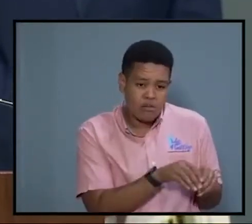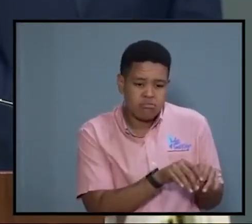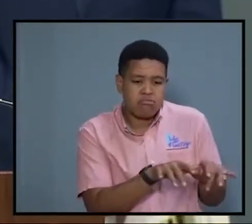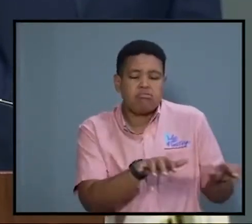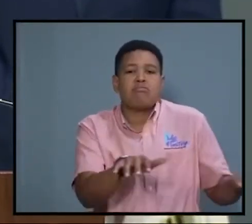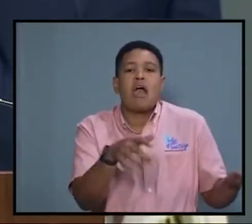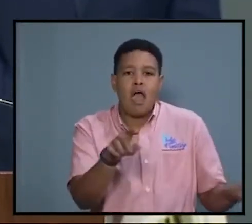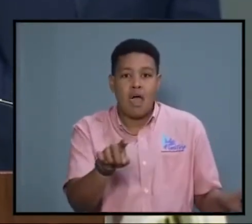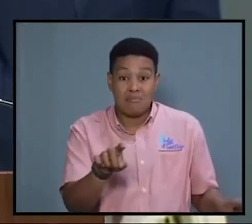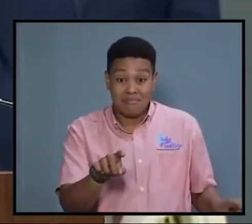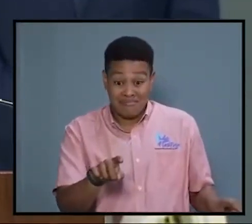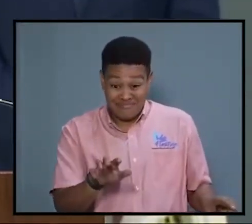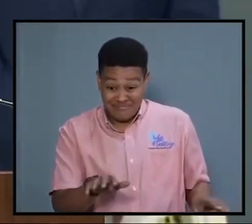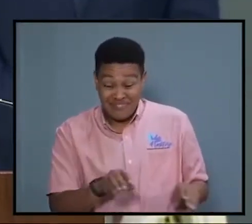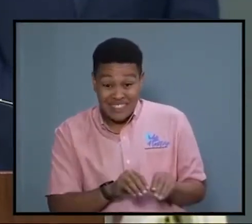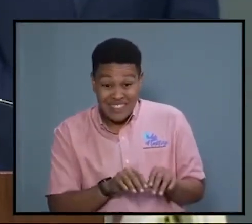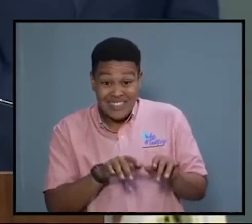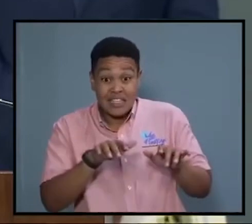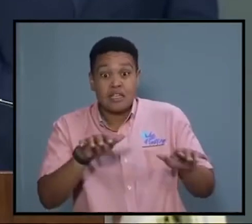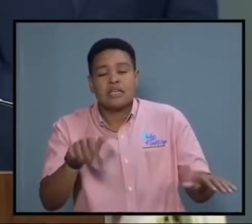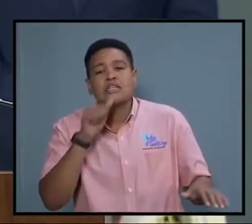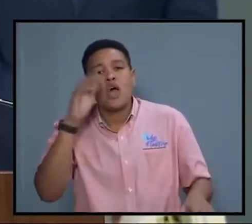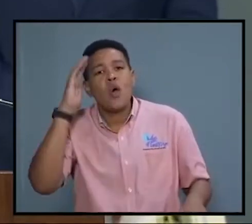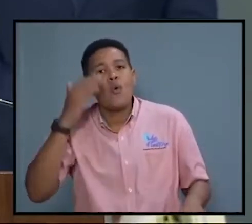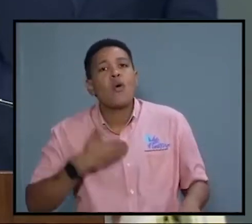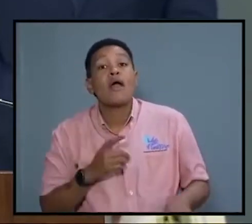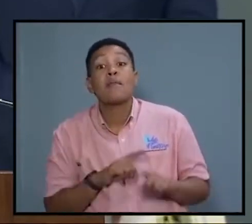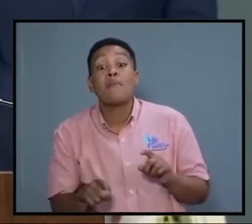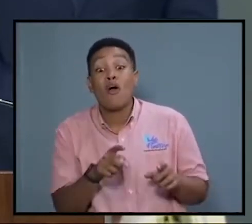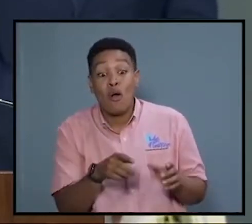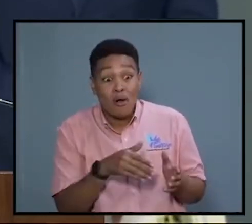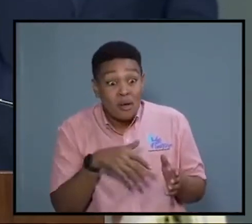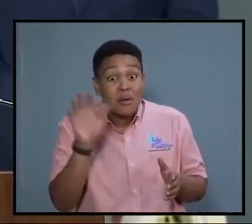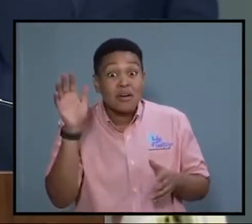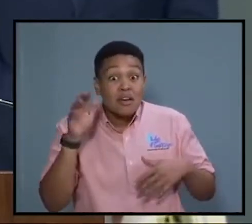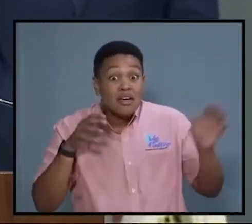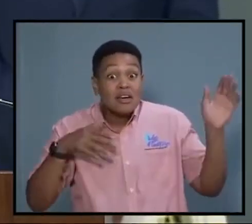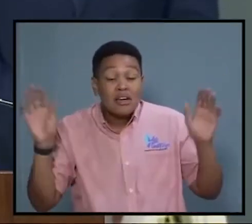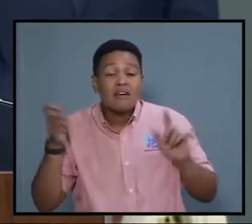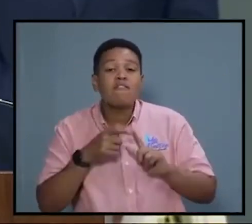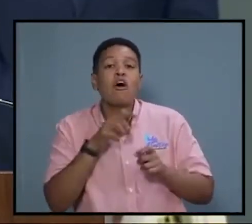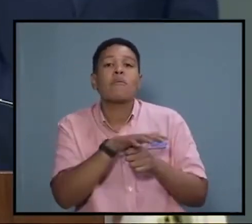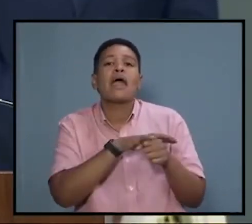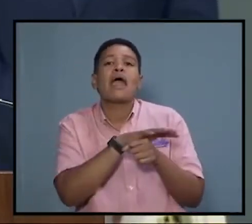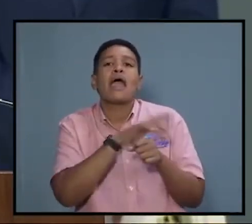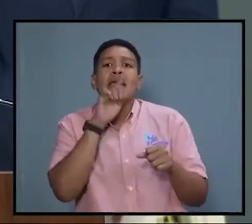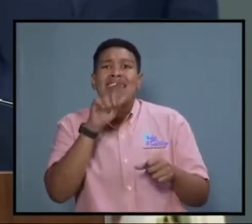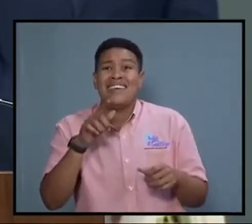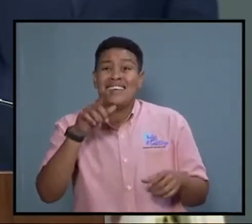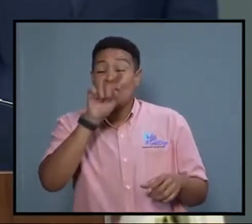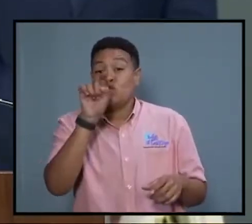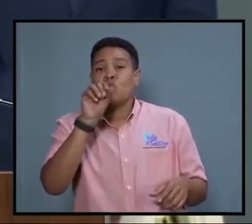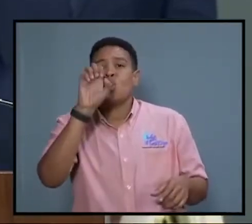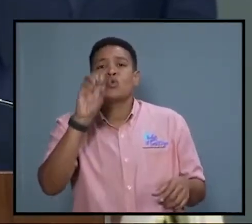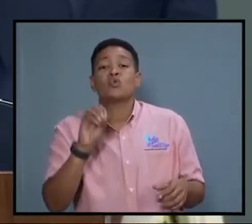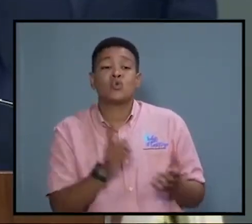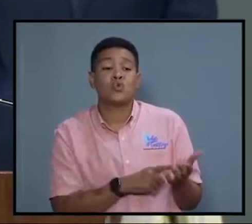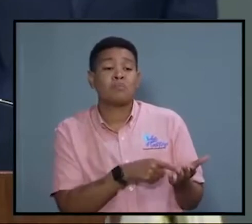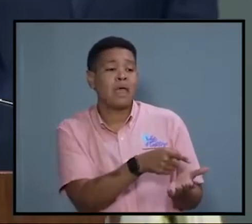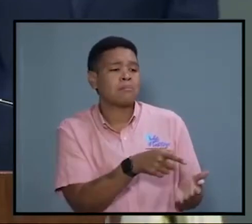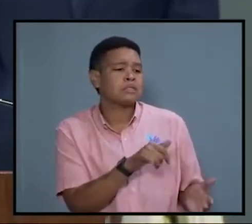Dispersion is not necessarily welcome, but dispersing them from the areas in the clear phase of the zones of special operation